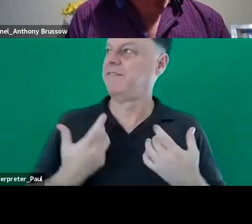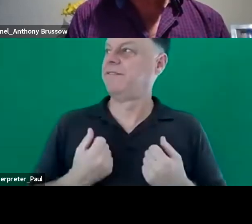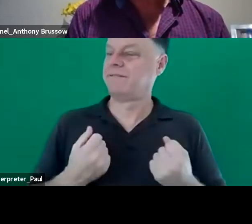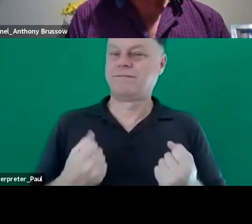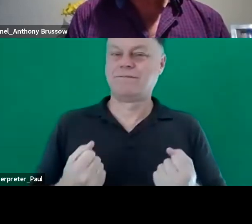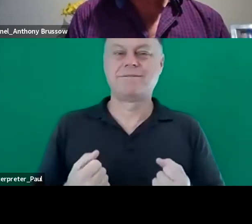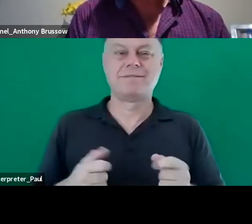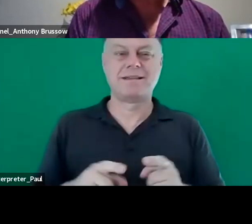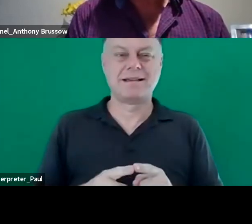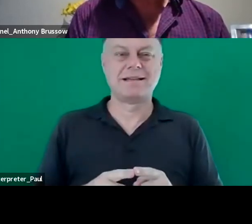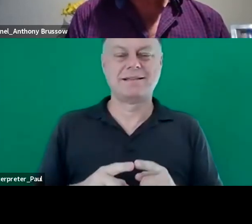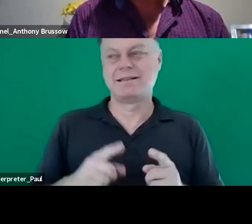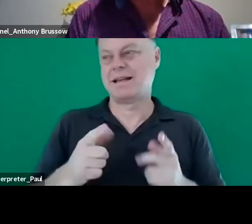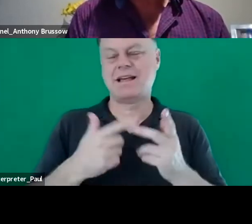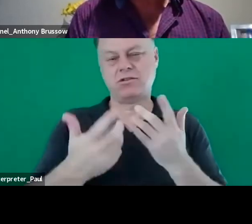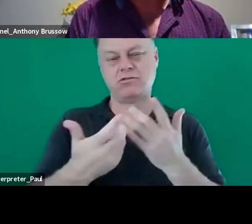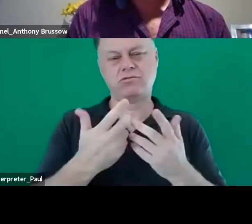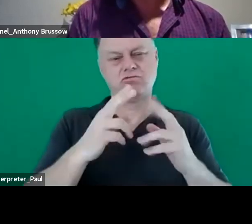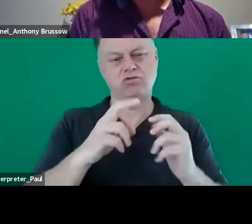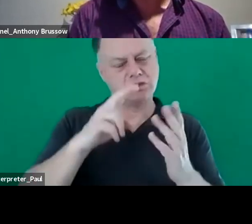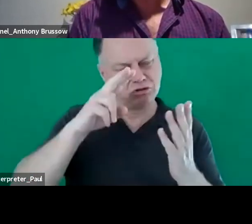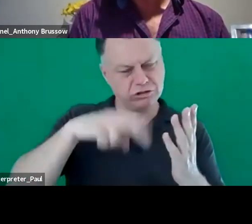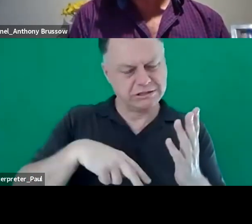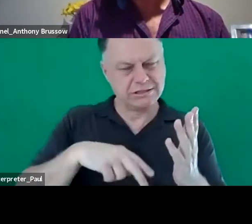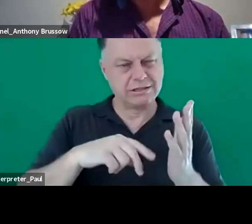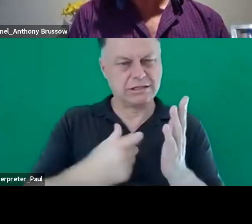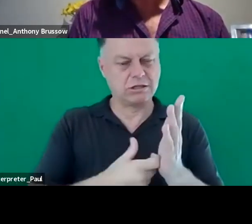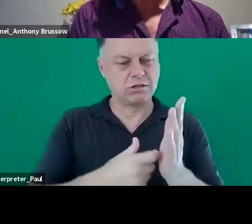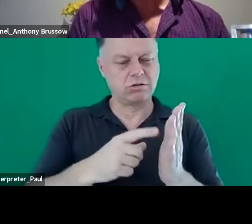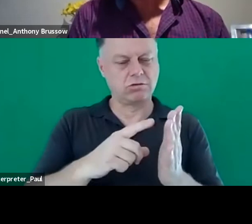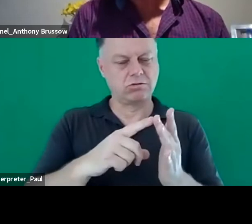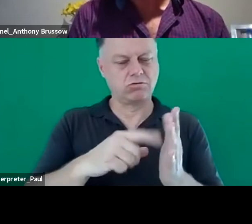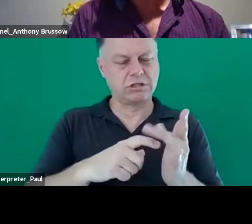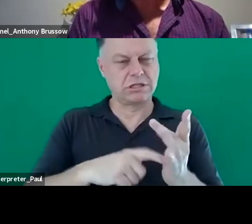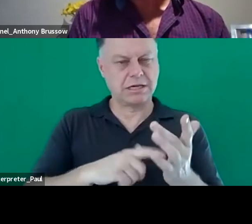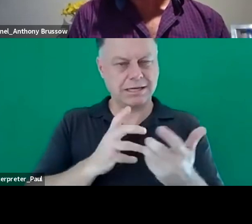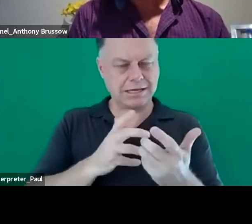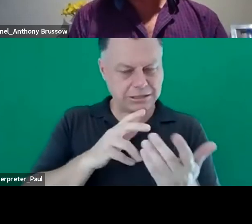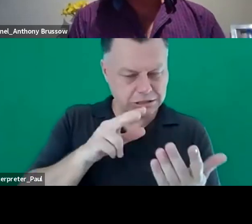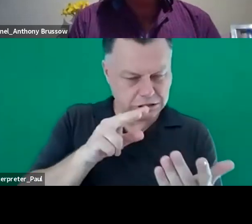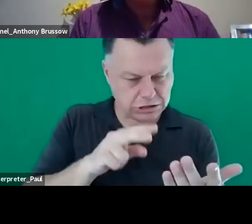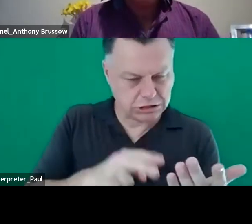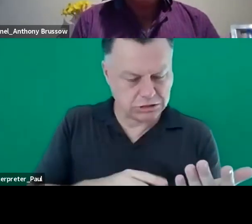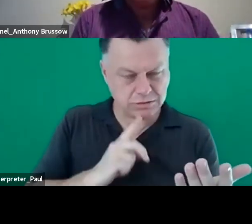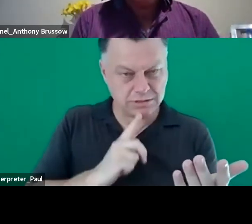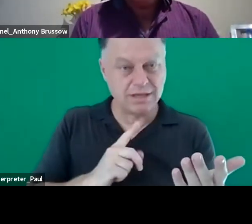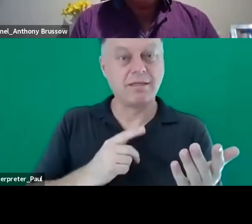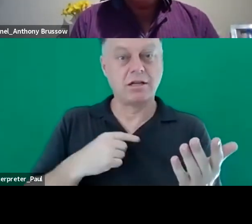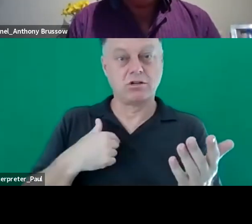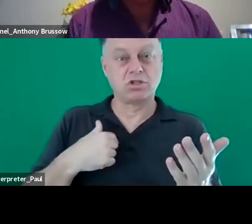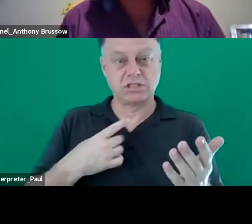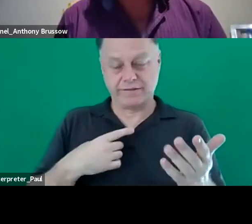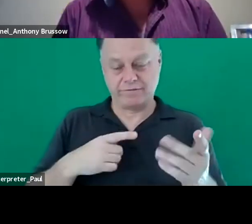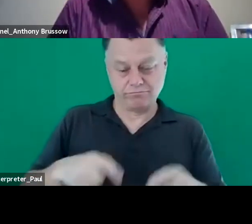reading research and being able to critically engage with what research is saying right now and and contribute to those